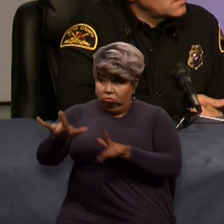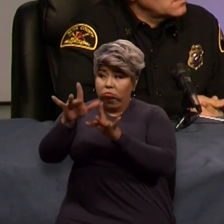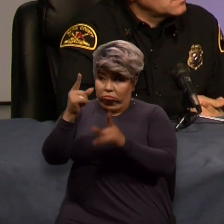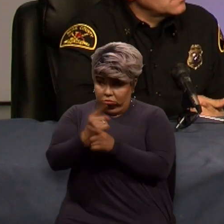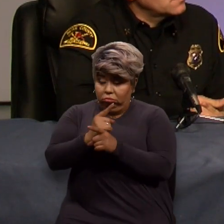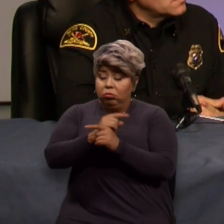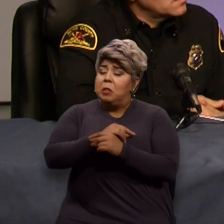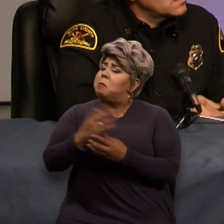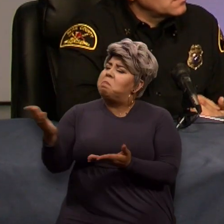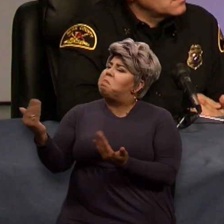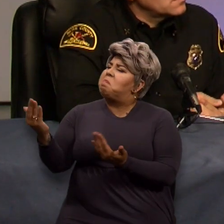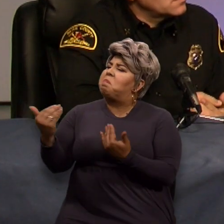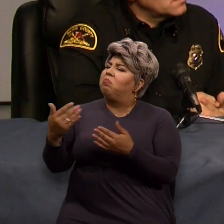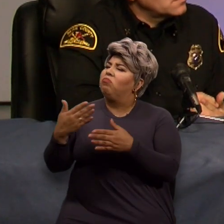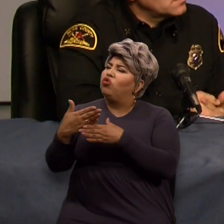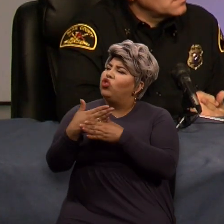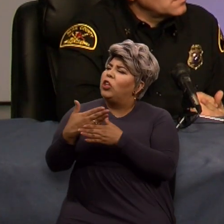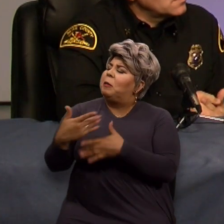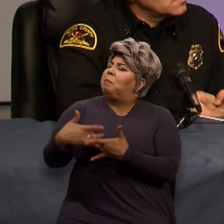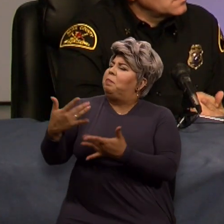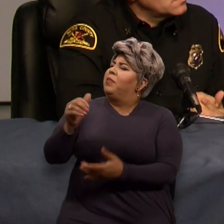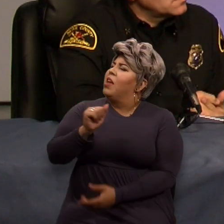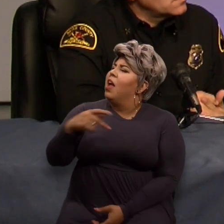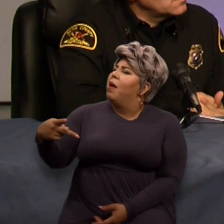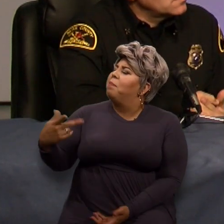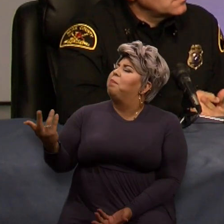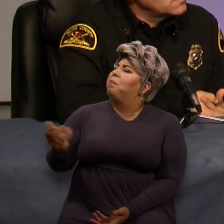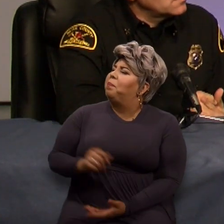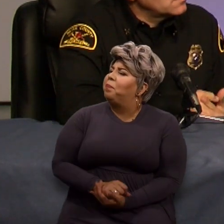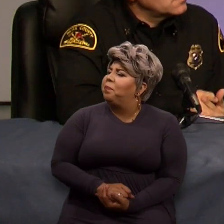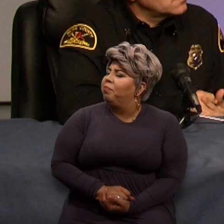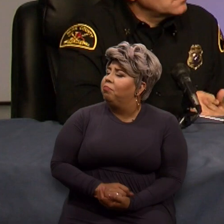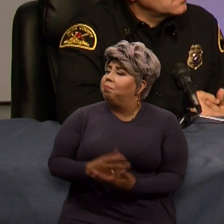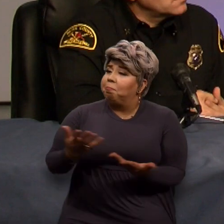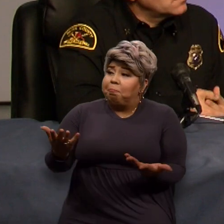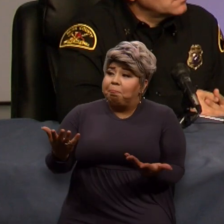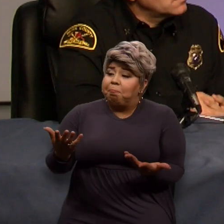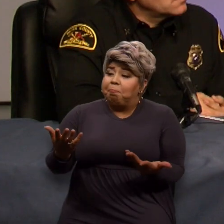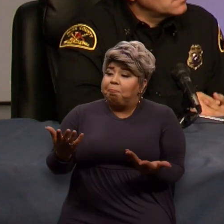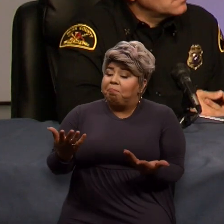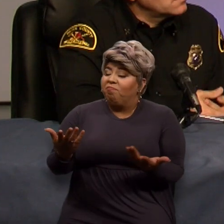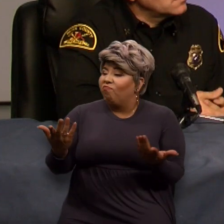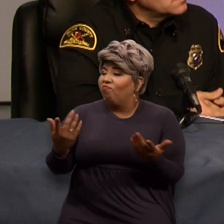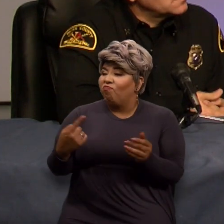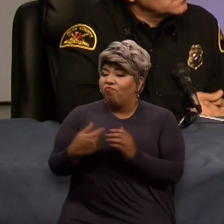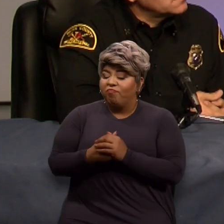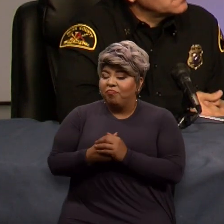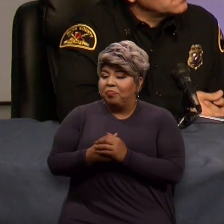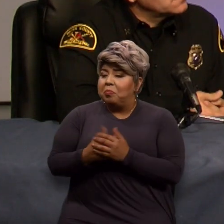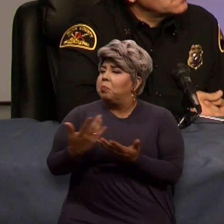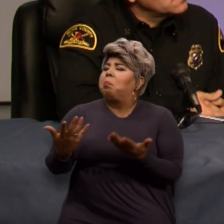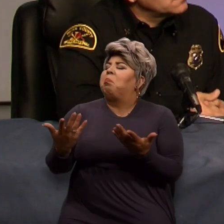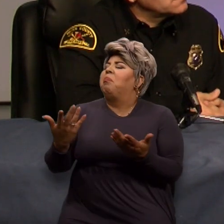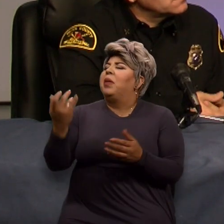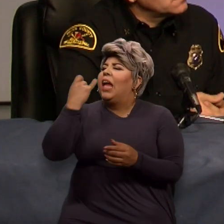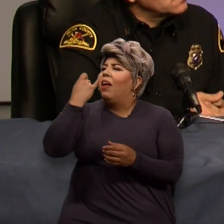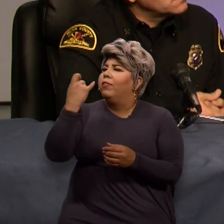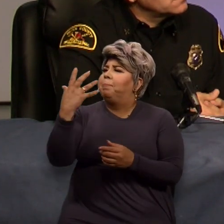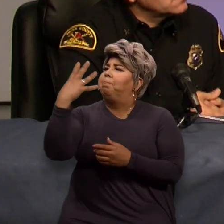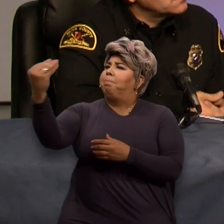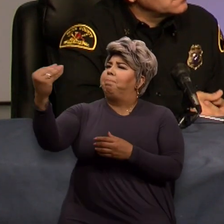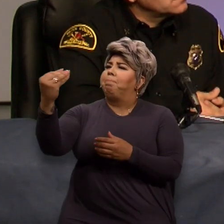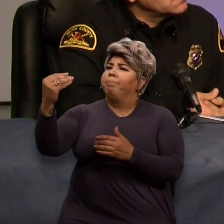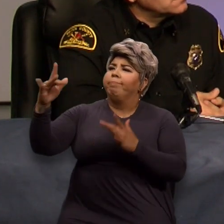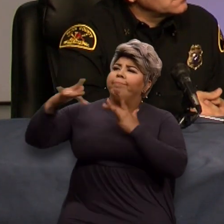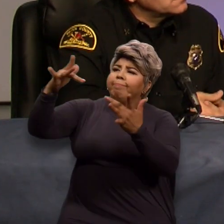app. Talk a little bit about what that app does and what would happen if let's say you were out of town or